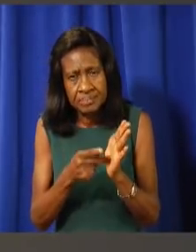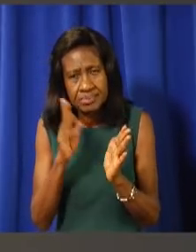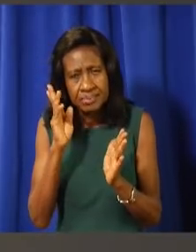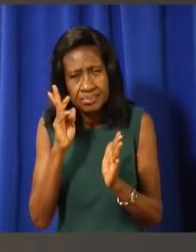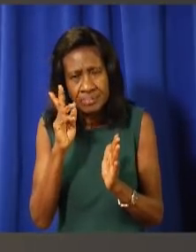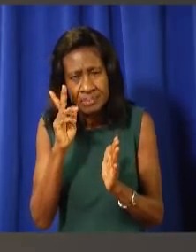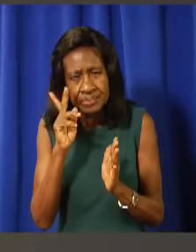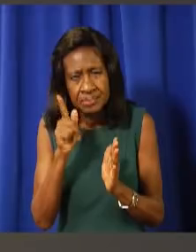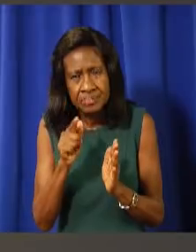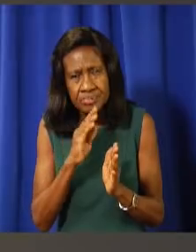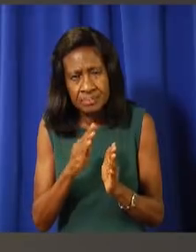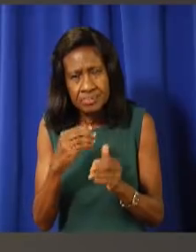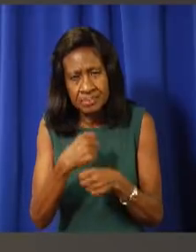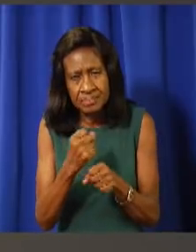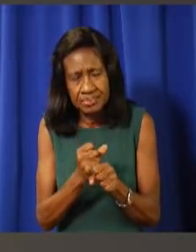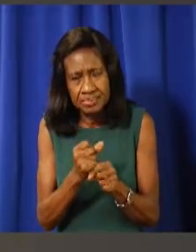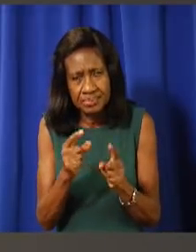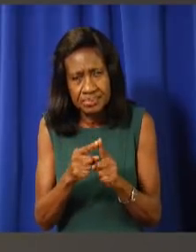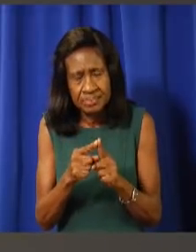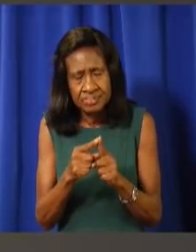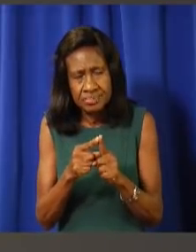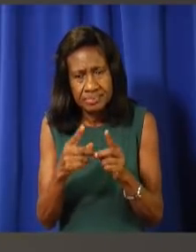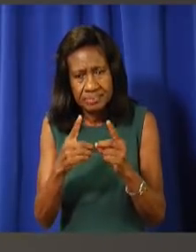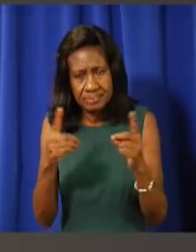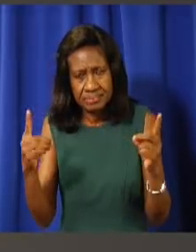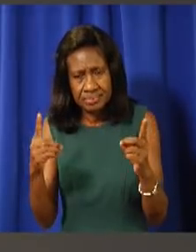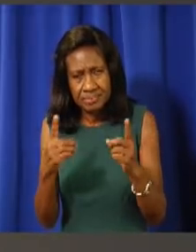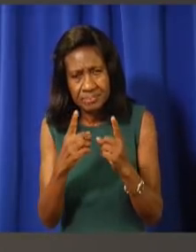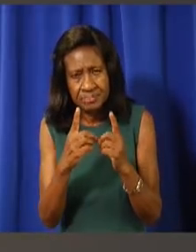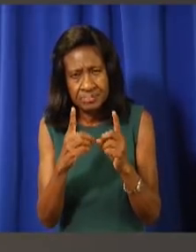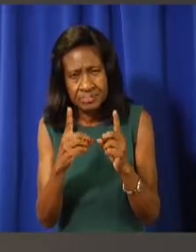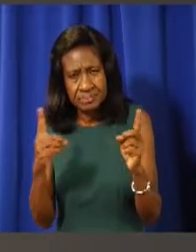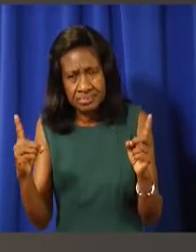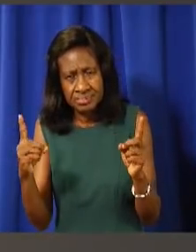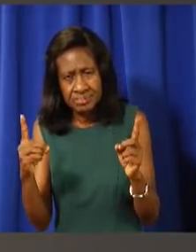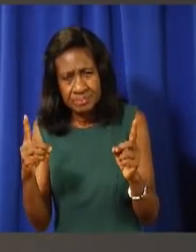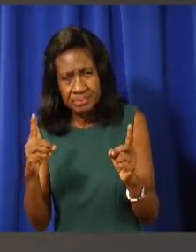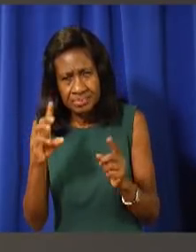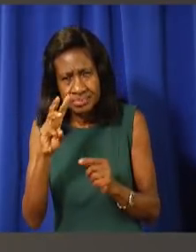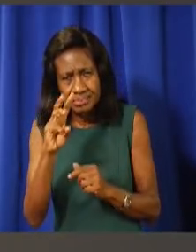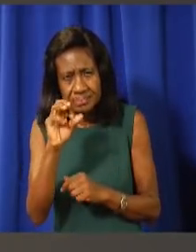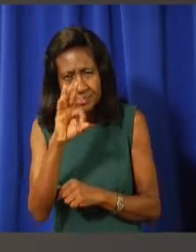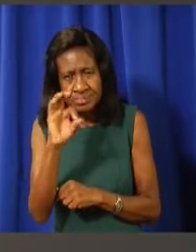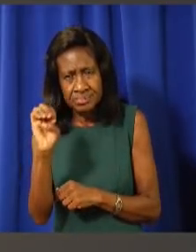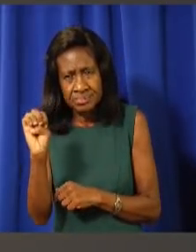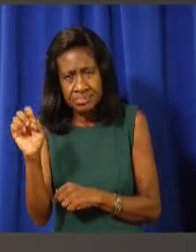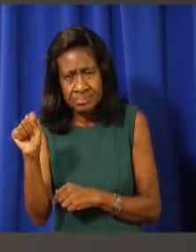social distancing, mask wearing, and, or any other measures to protect children in school?